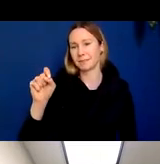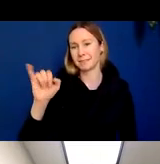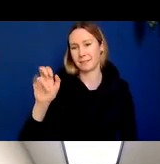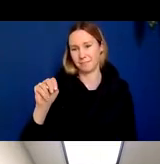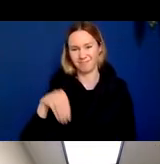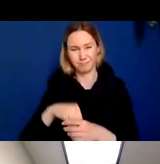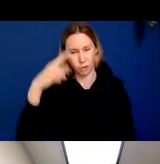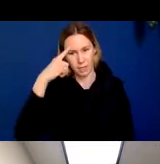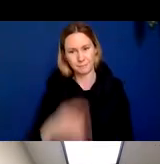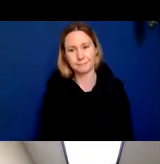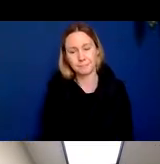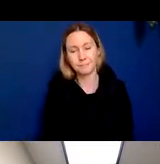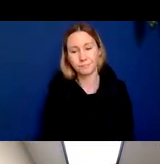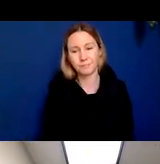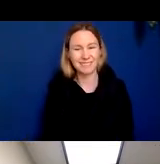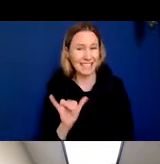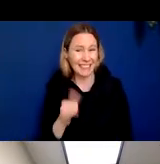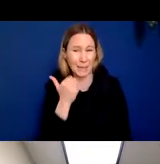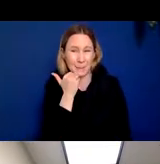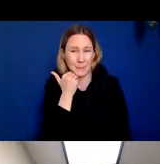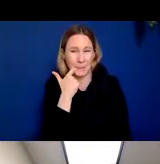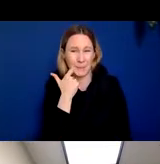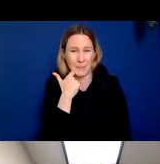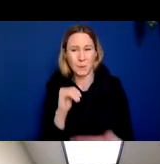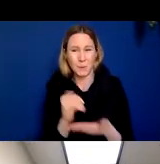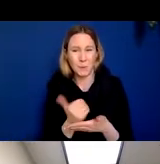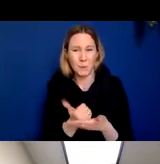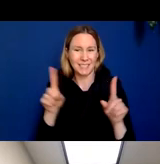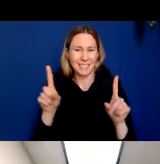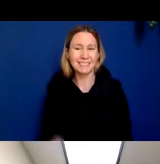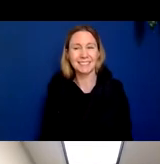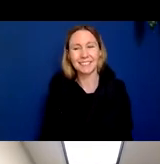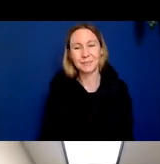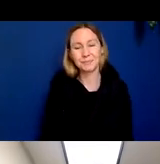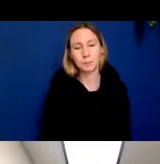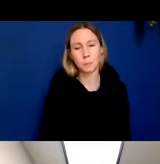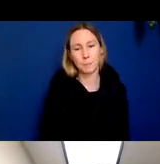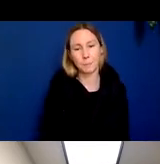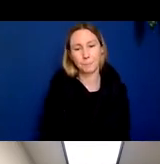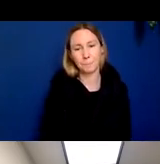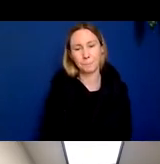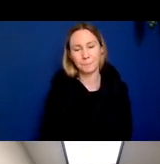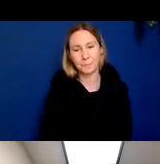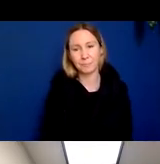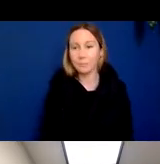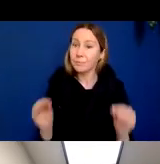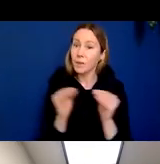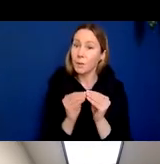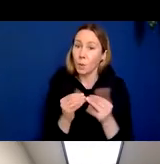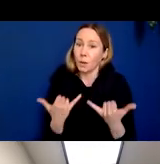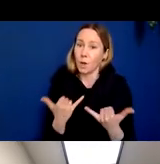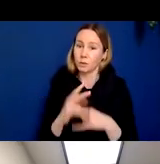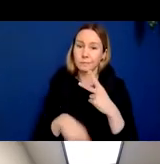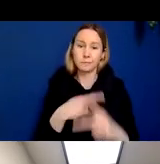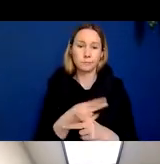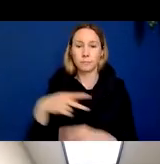And so that's a relatively recent test that we can do. There's other more modern forms of PET